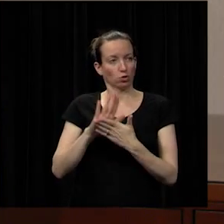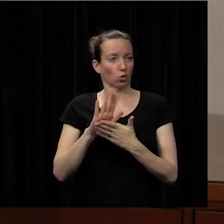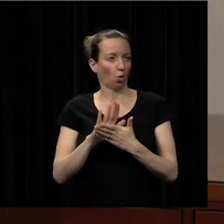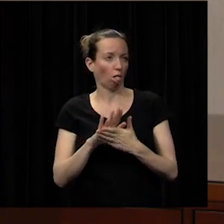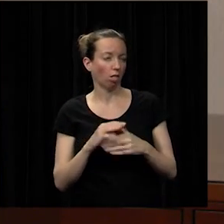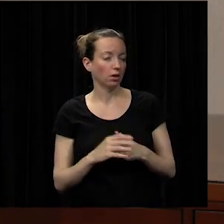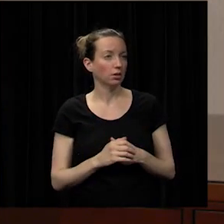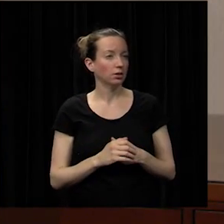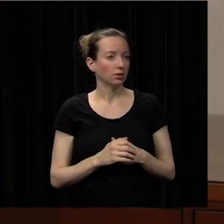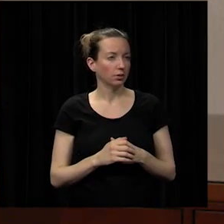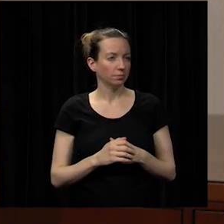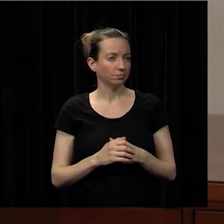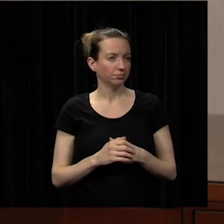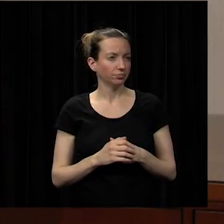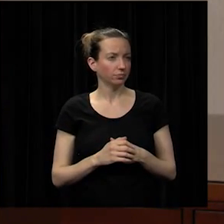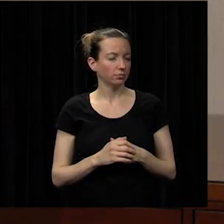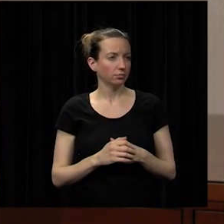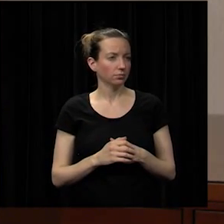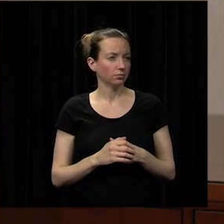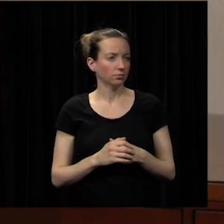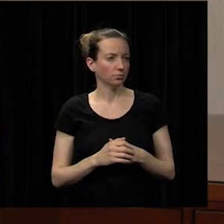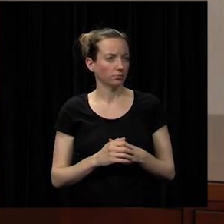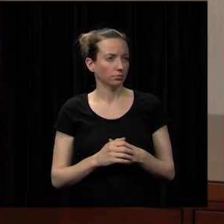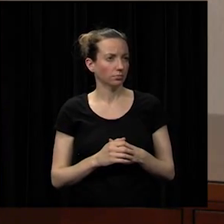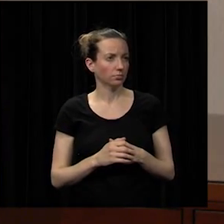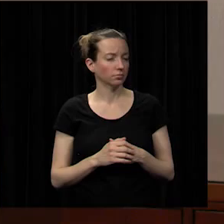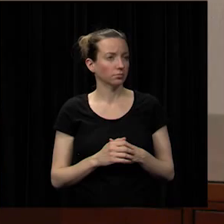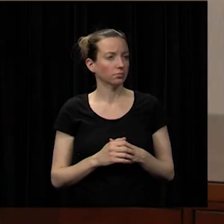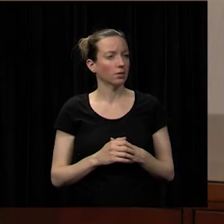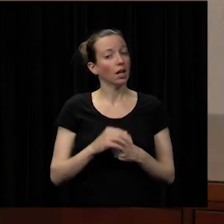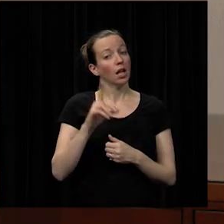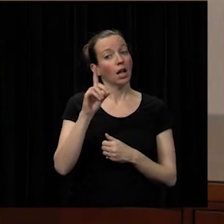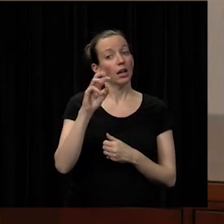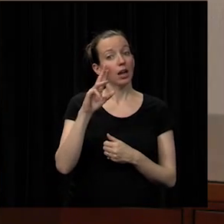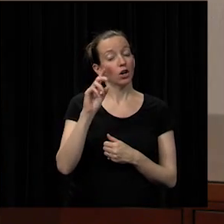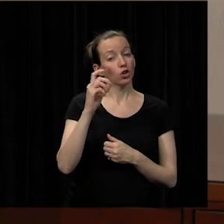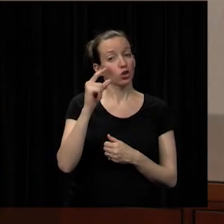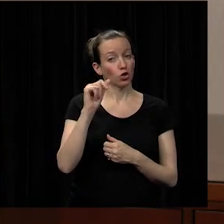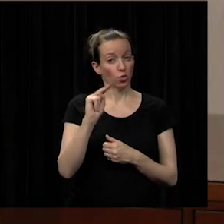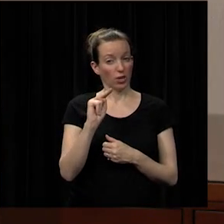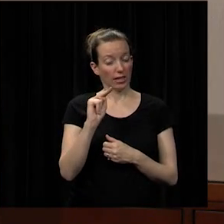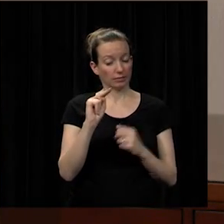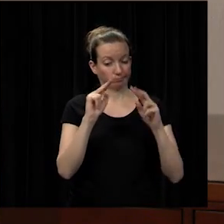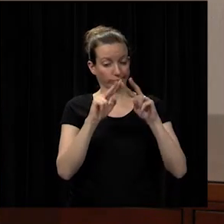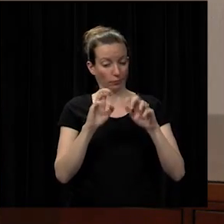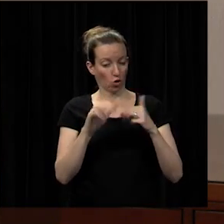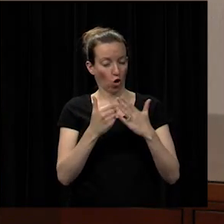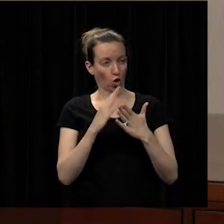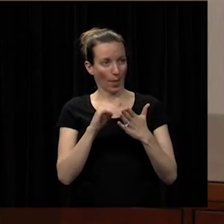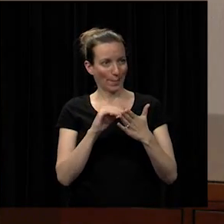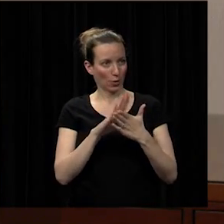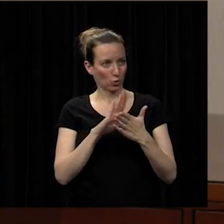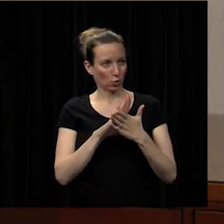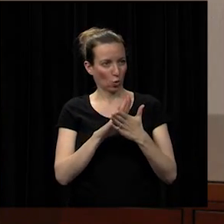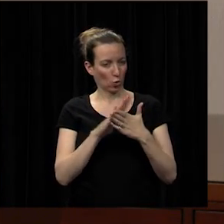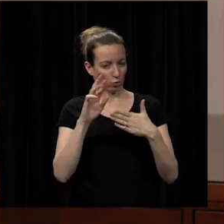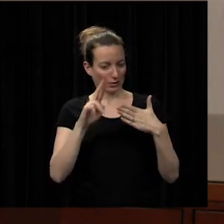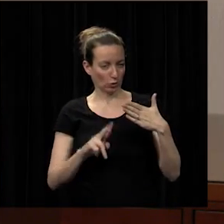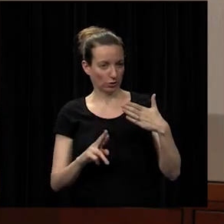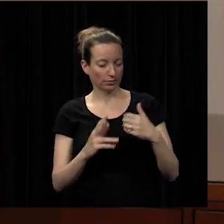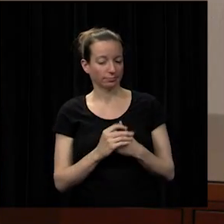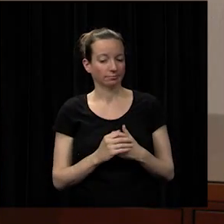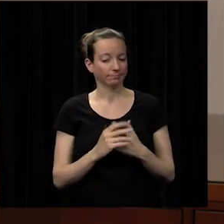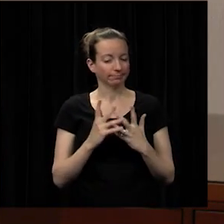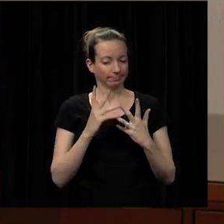appraiser of that different level uh for example dr dugan has looked at all the middle school results to see if there's an